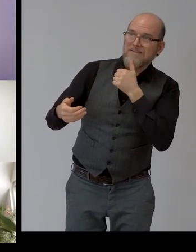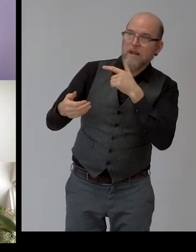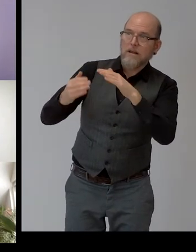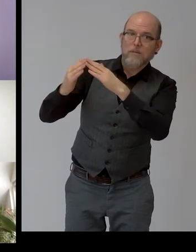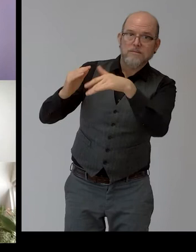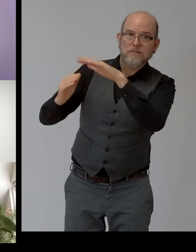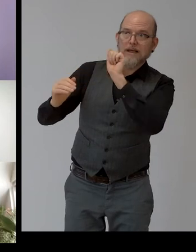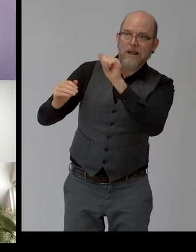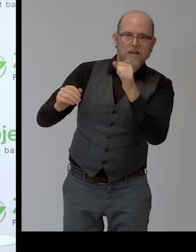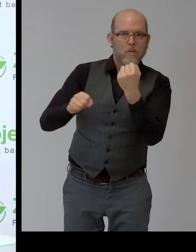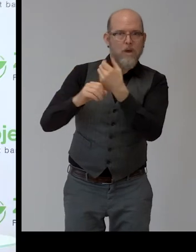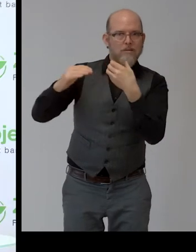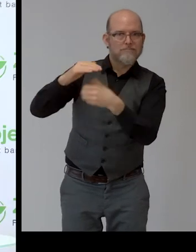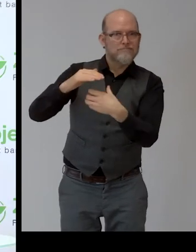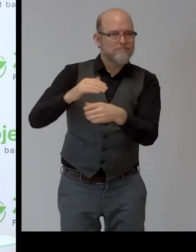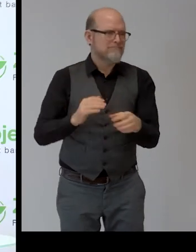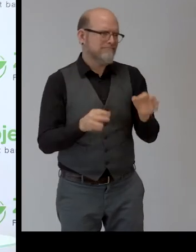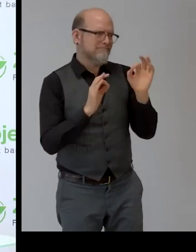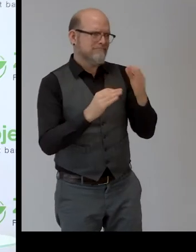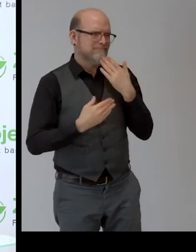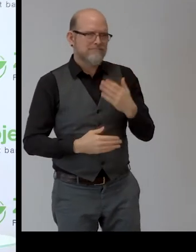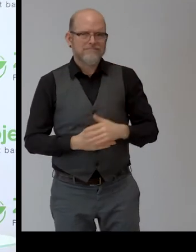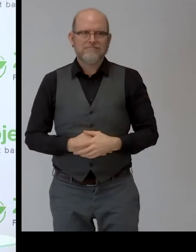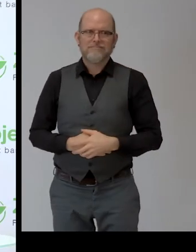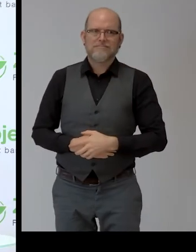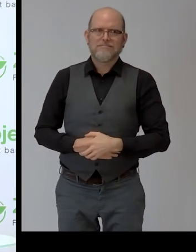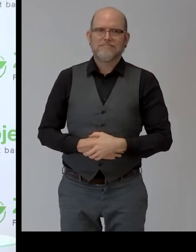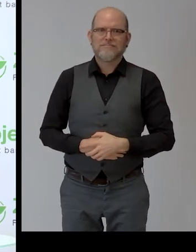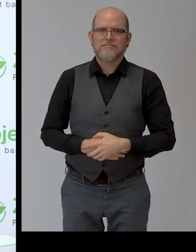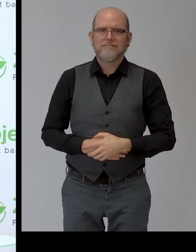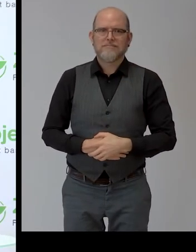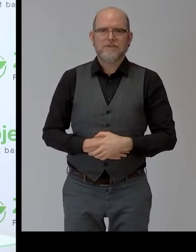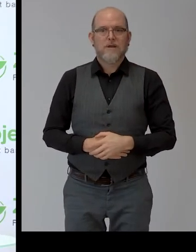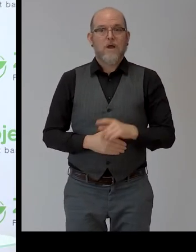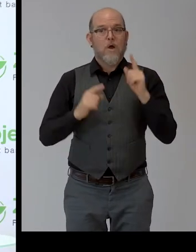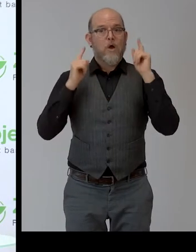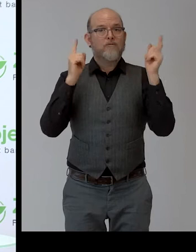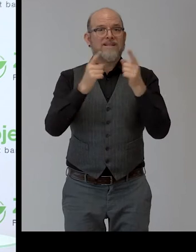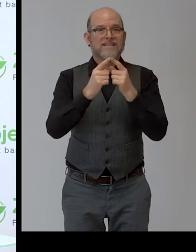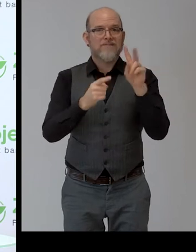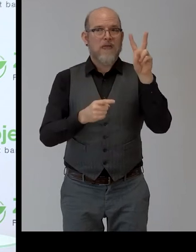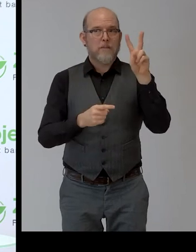very much. Thank you. We continue with the University of Vermont. Brian, please.